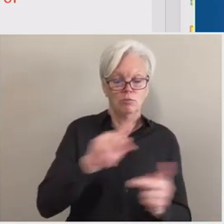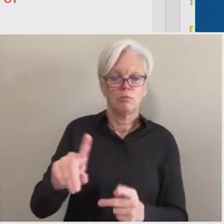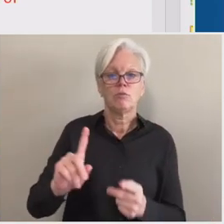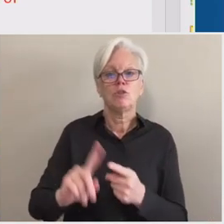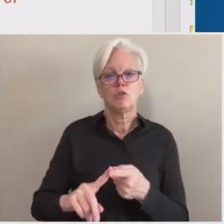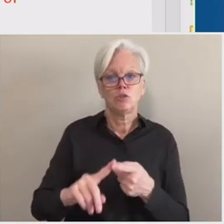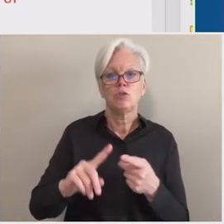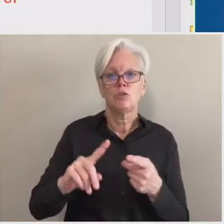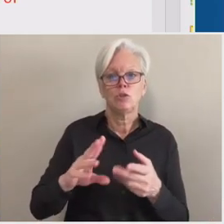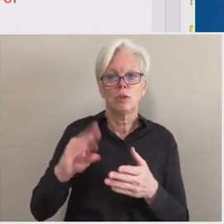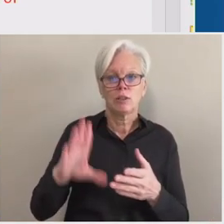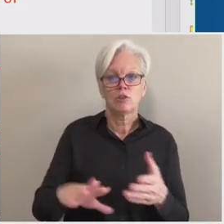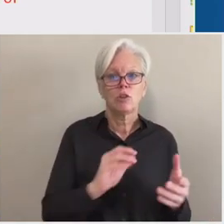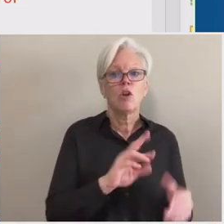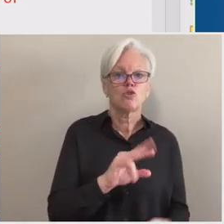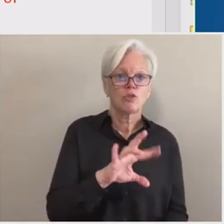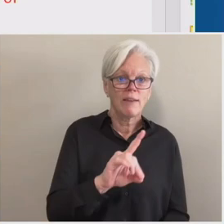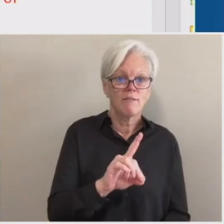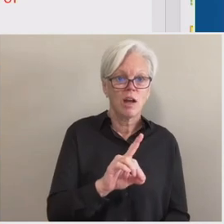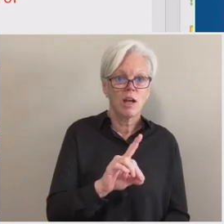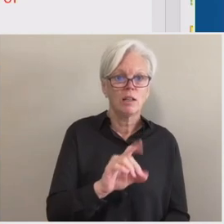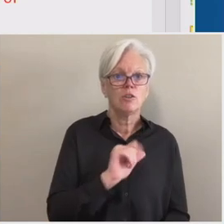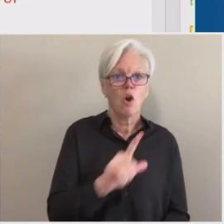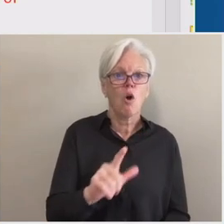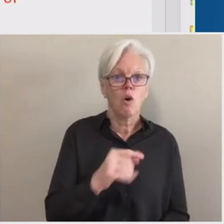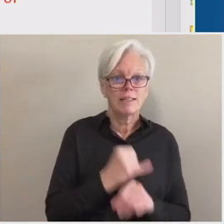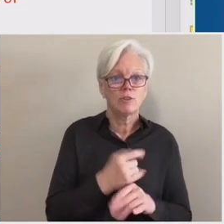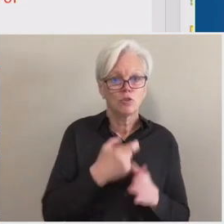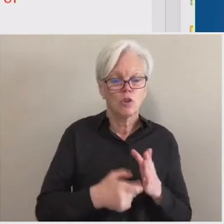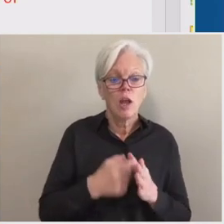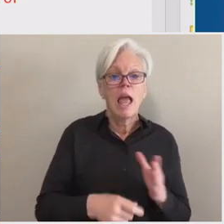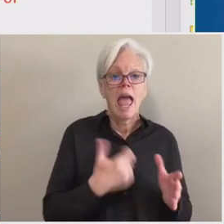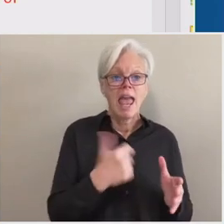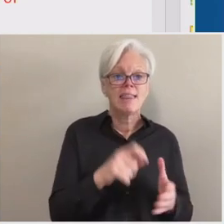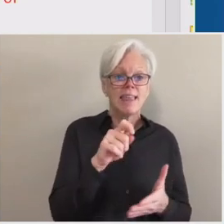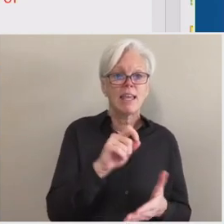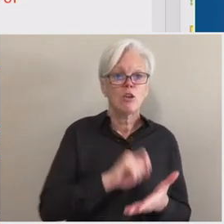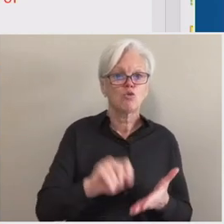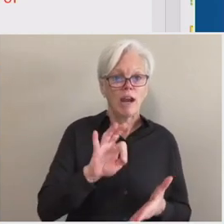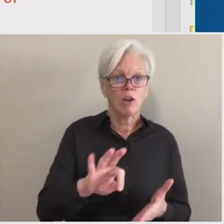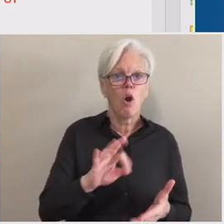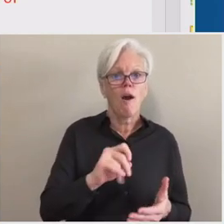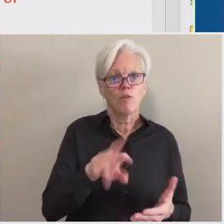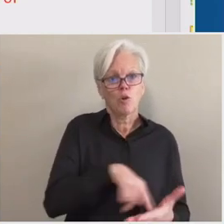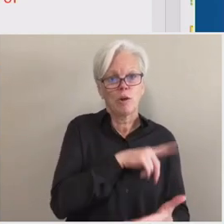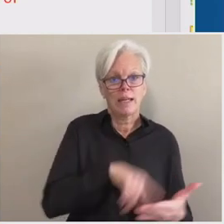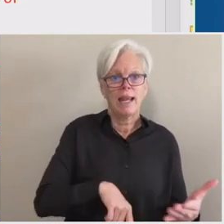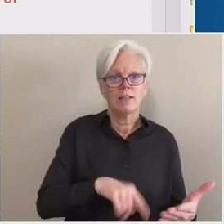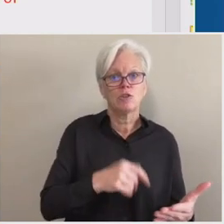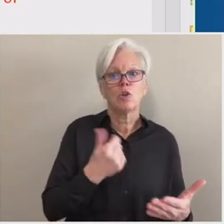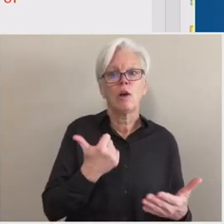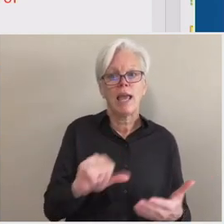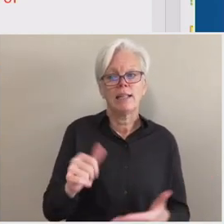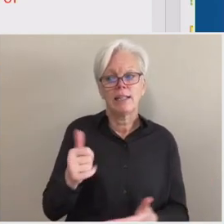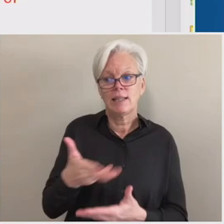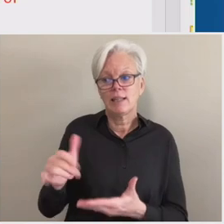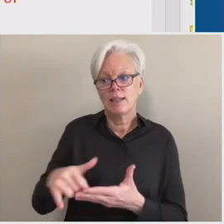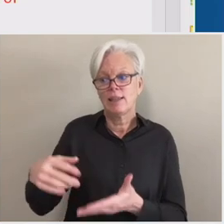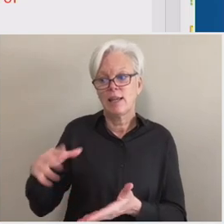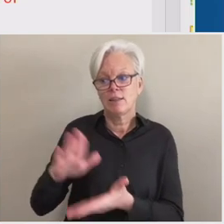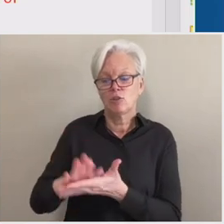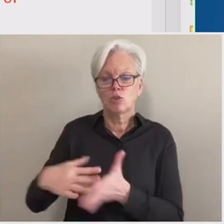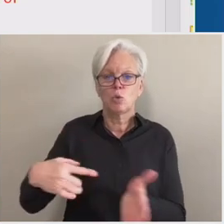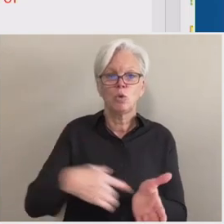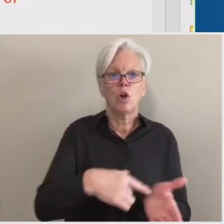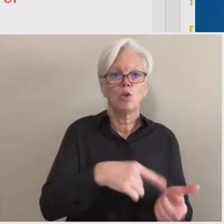charges, and they write off or cancel any current year balance owed by the student to the institution due